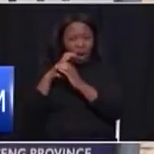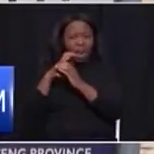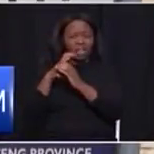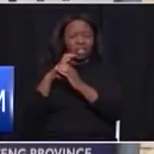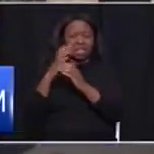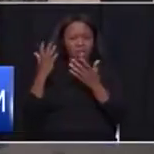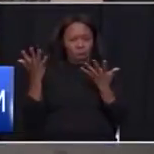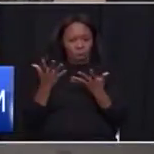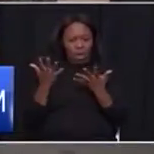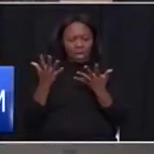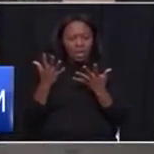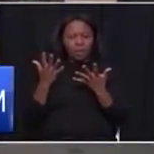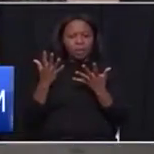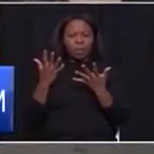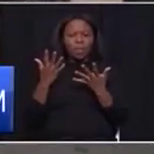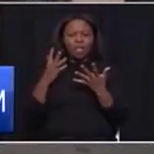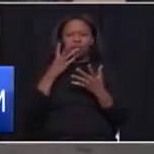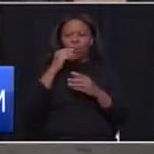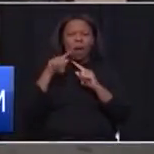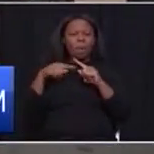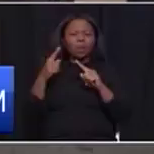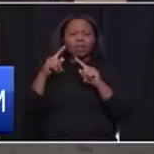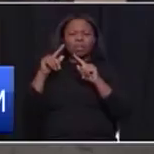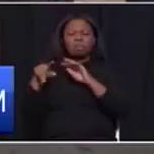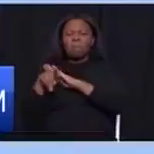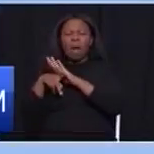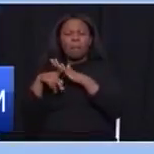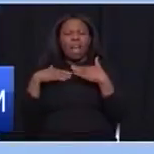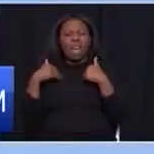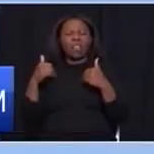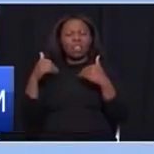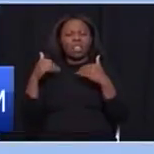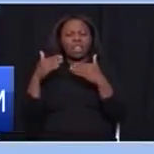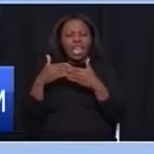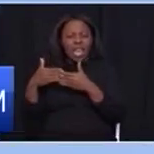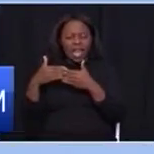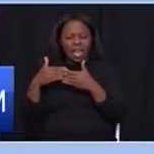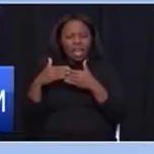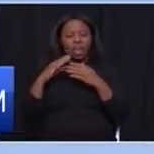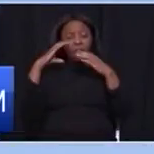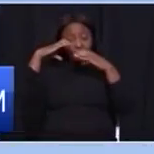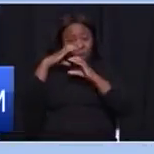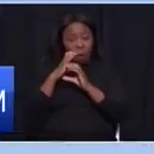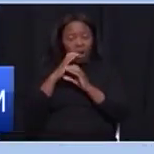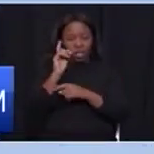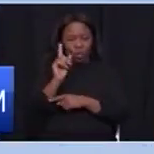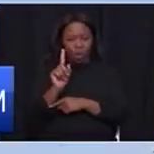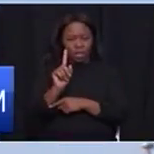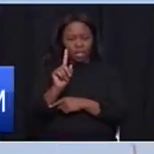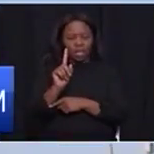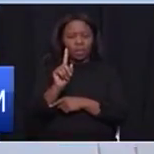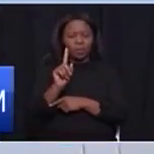despite the talk about primary healthcare. The focus of our healthcare system continues to be